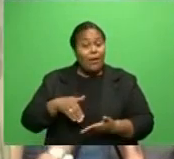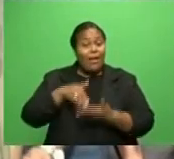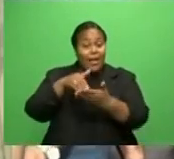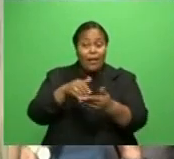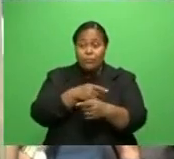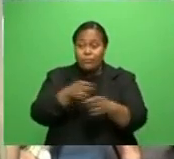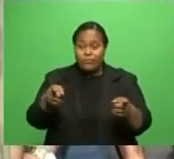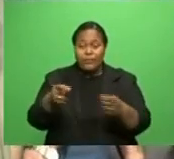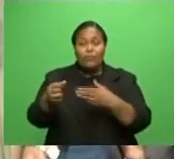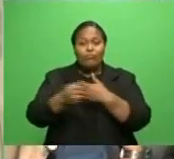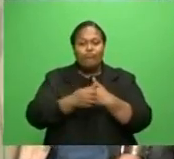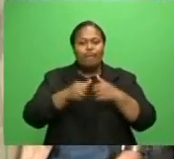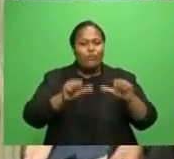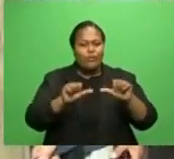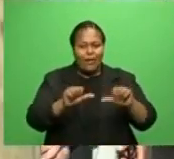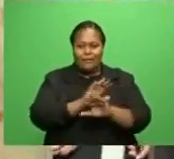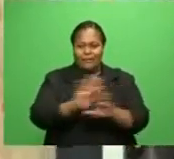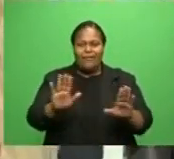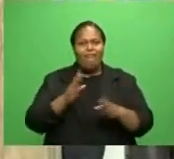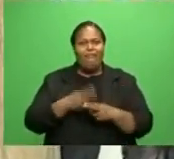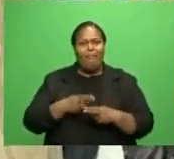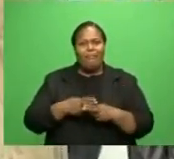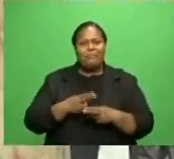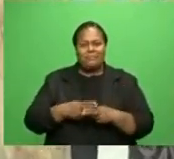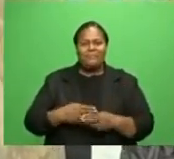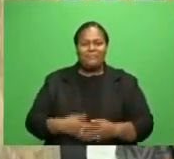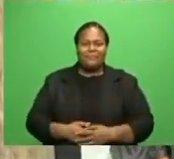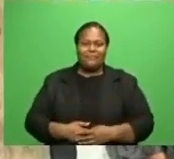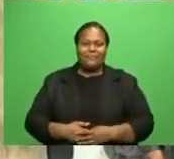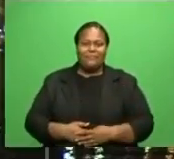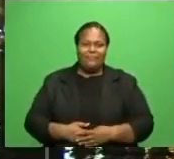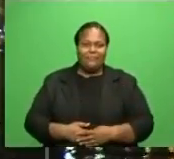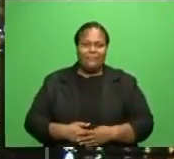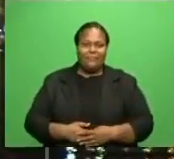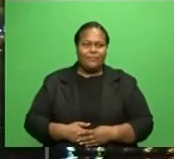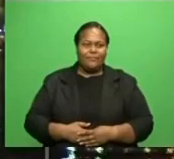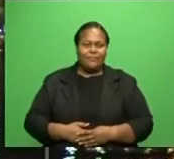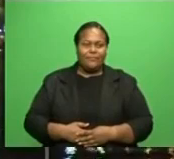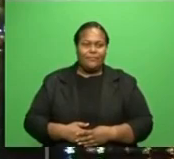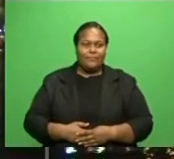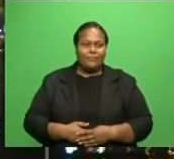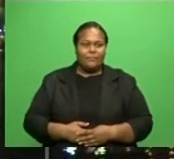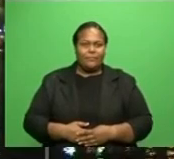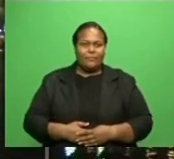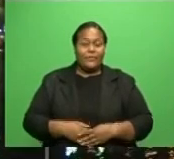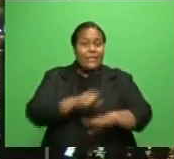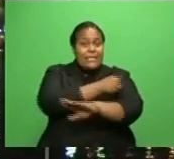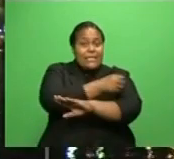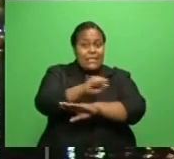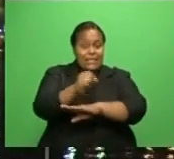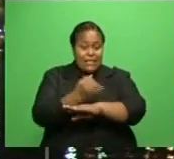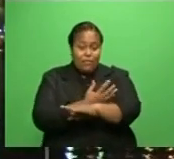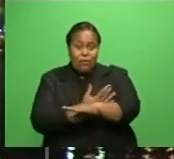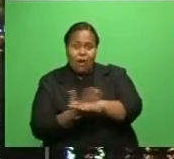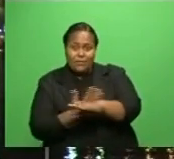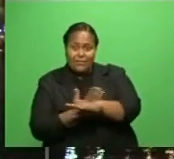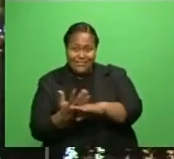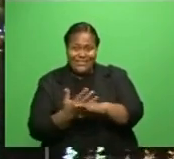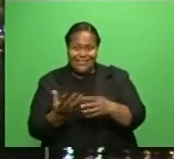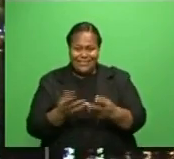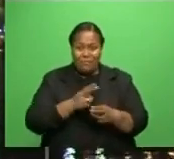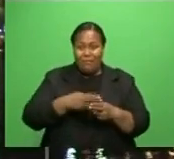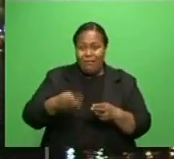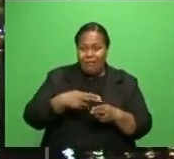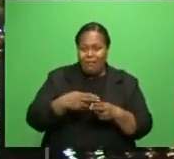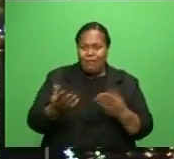livelihoods. Chosai Yananunga, FBC News. Seagrass plays an important role in the natural ecosystem